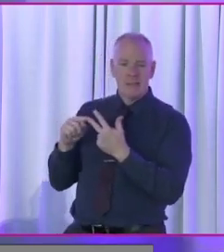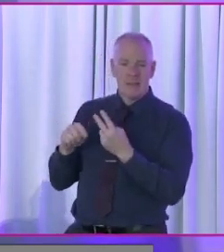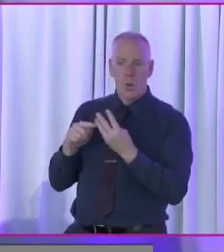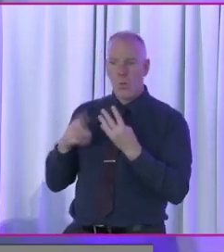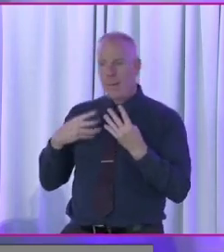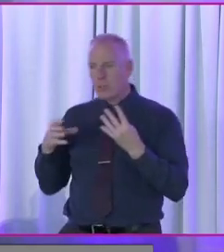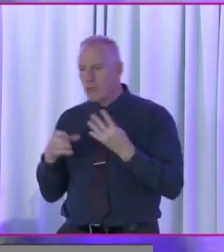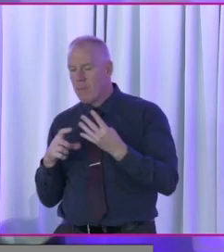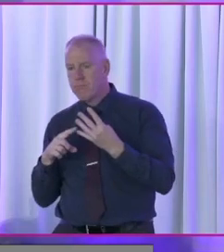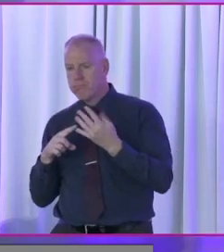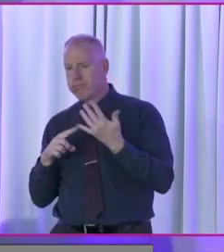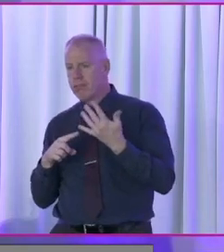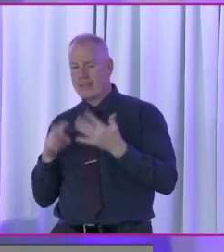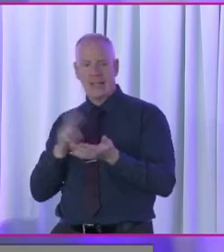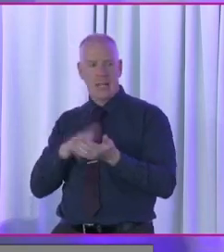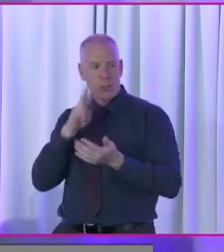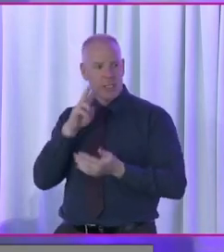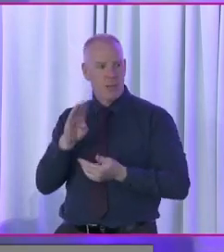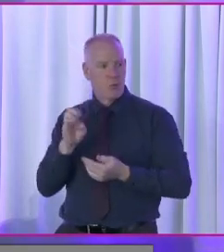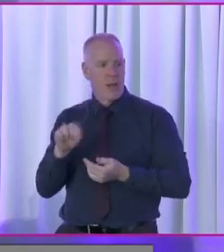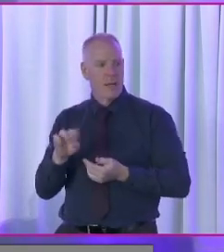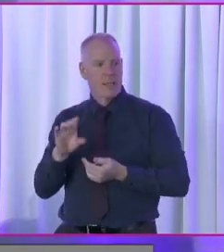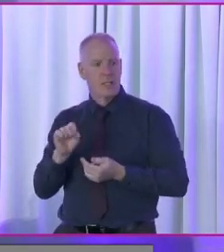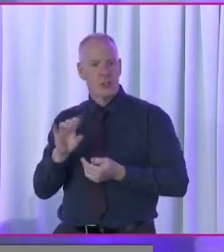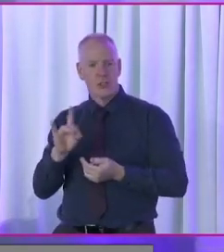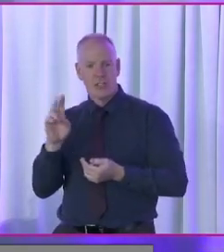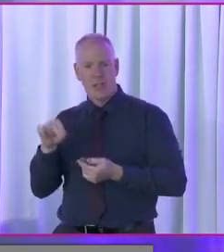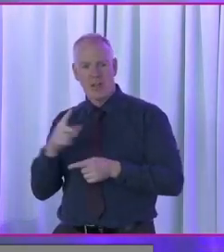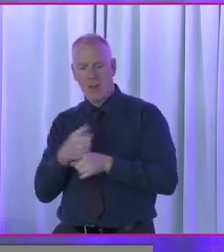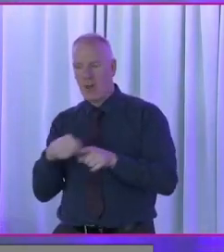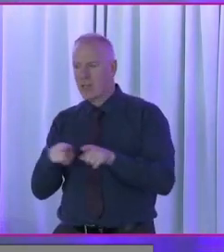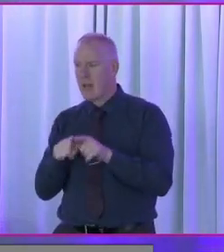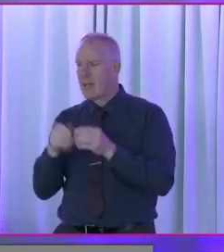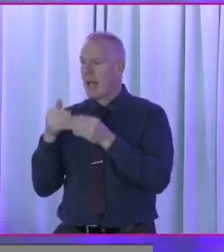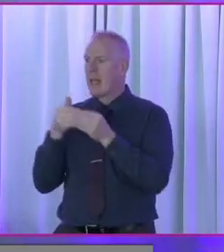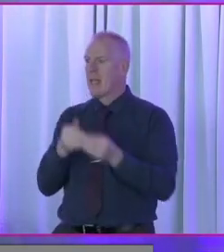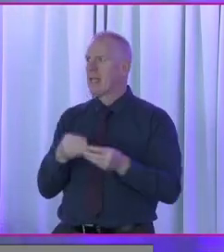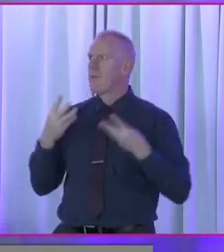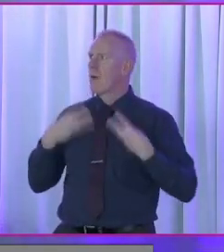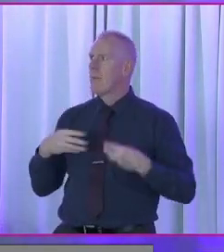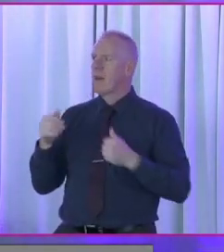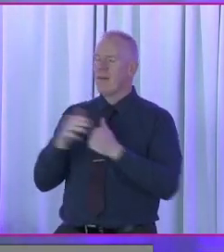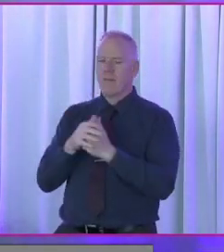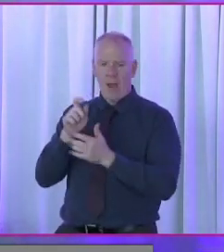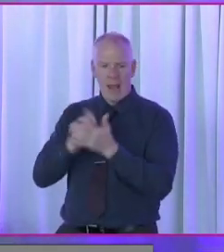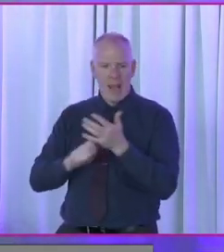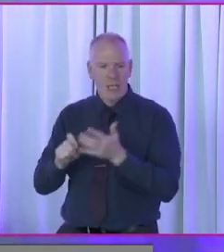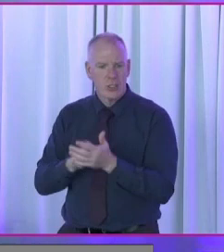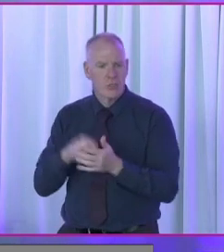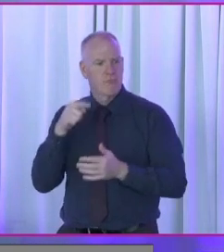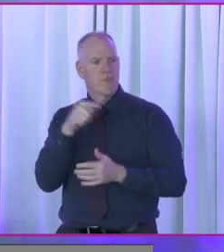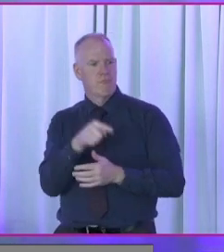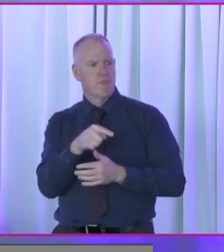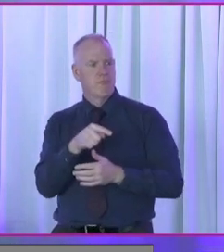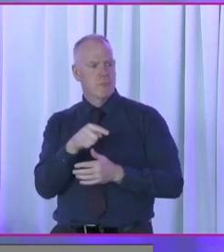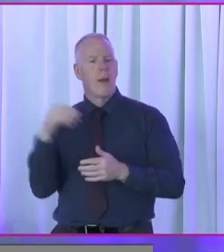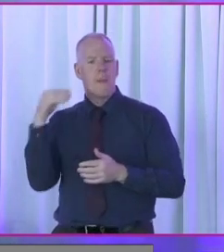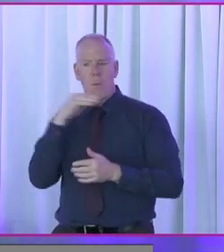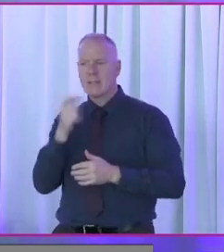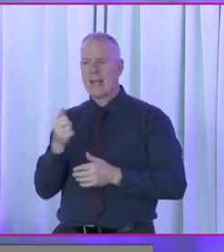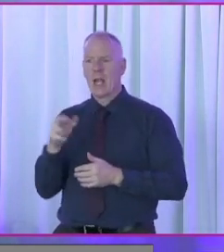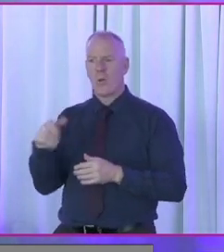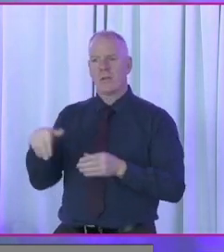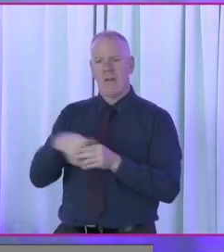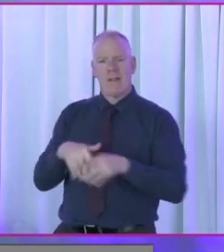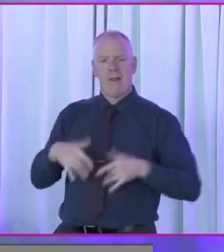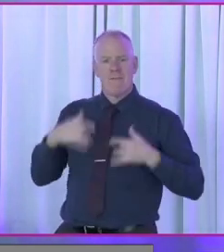women's groups. And I'm delighted to see Brian Sheehan here as well, head of Women for Election. Very, very important stakeholders in our